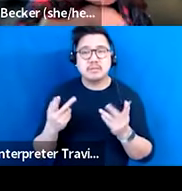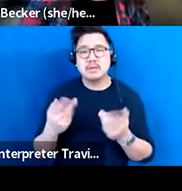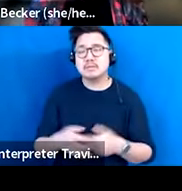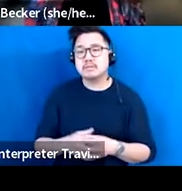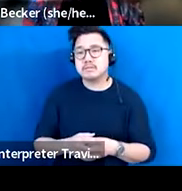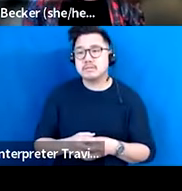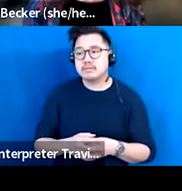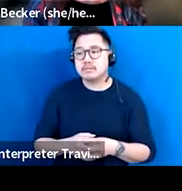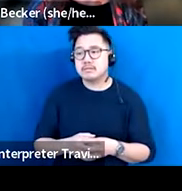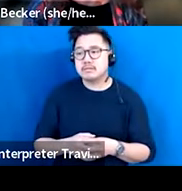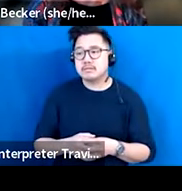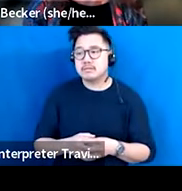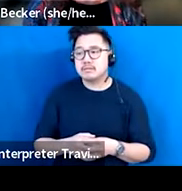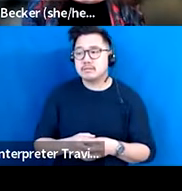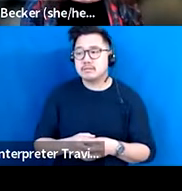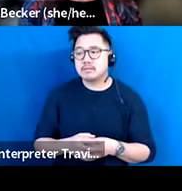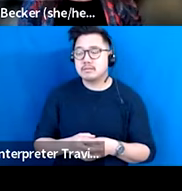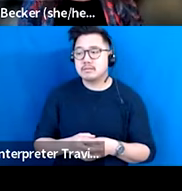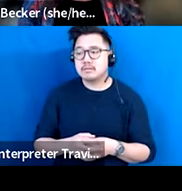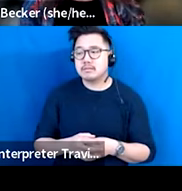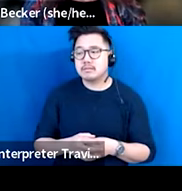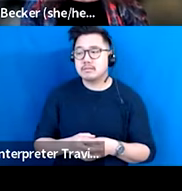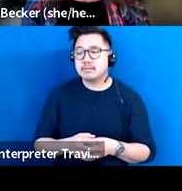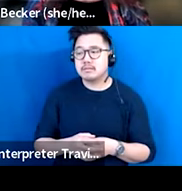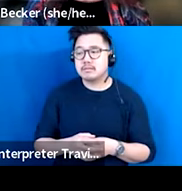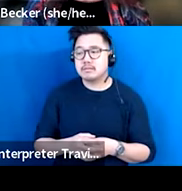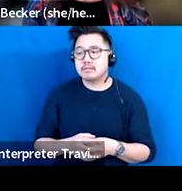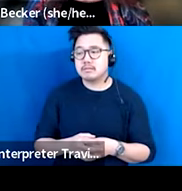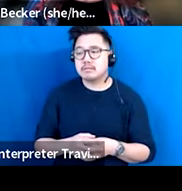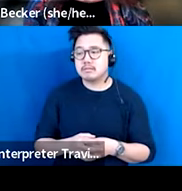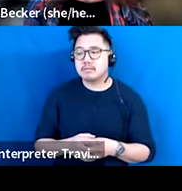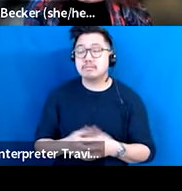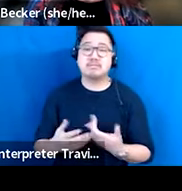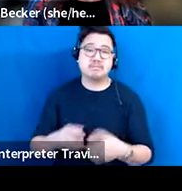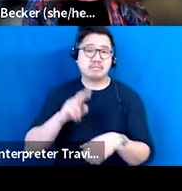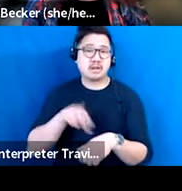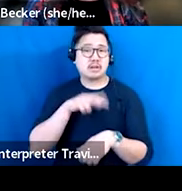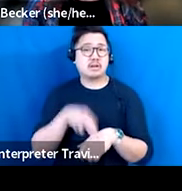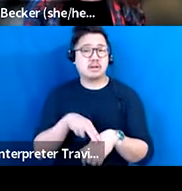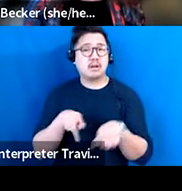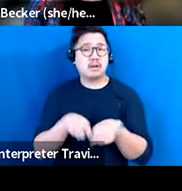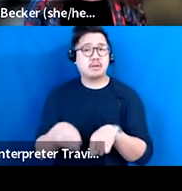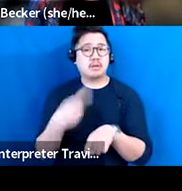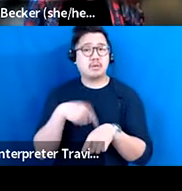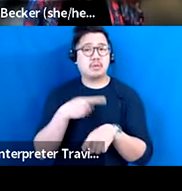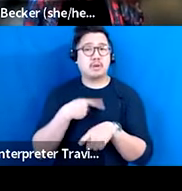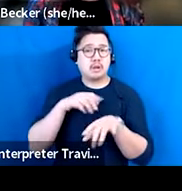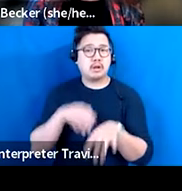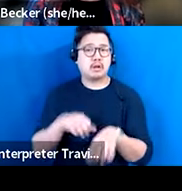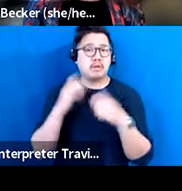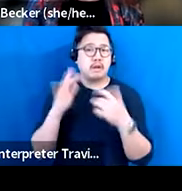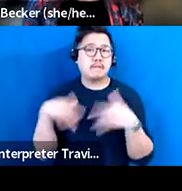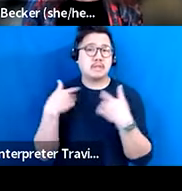And certainly we've used virtual storytelling to engage as well.